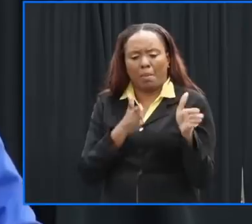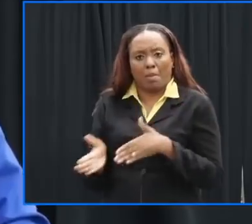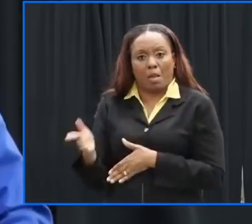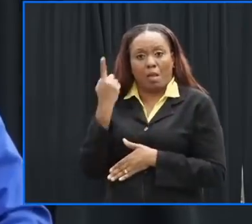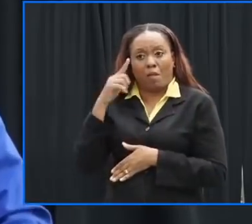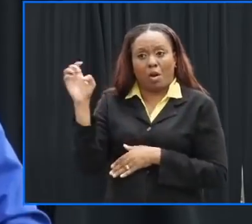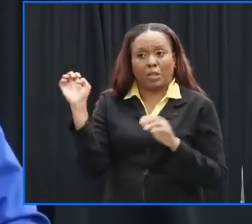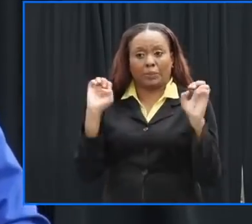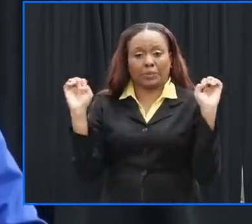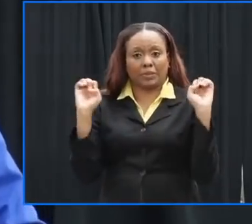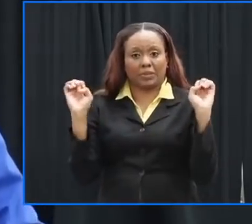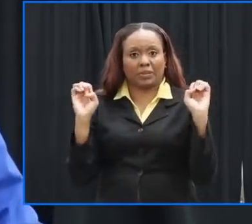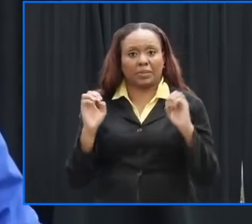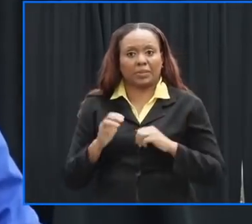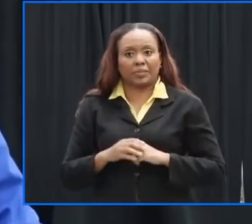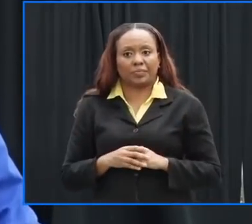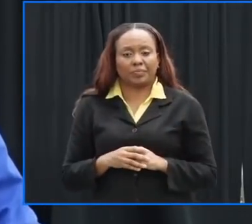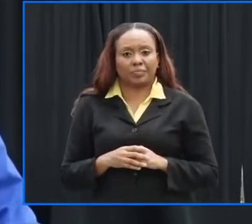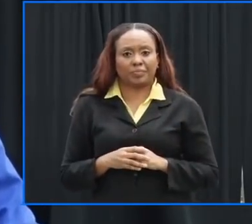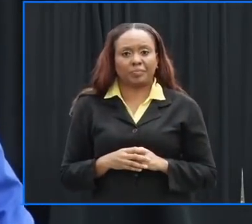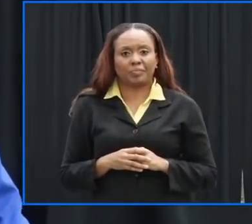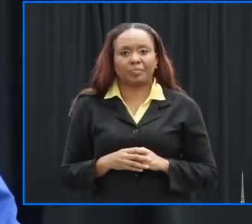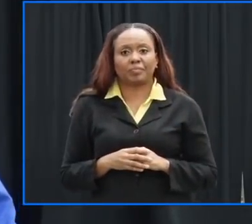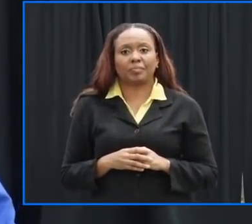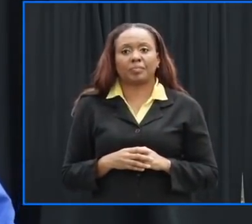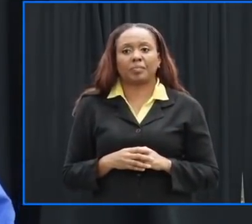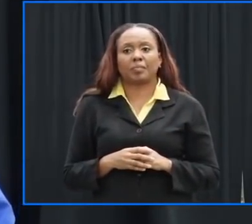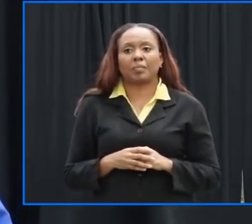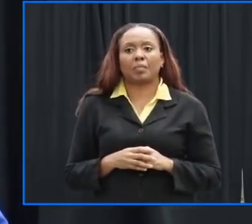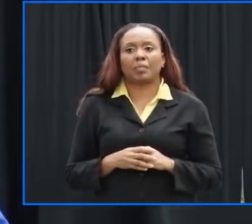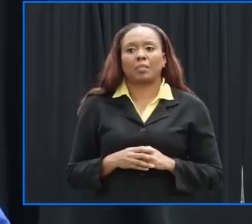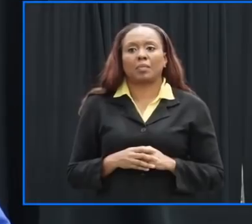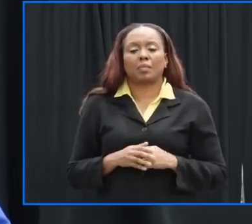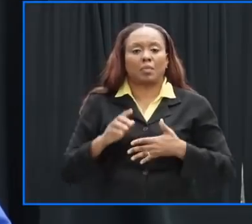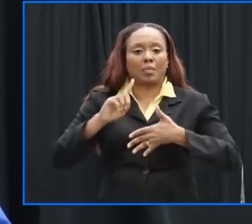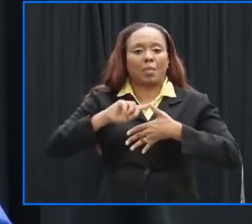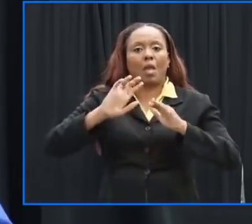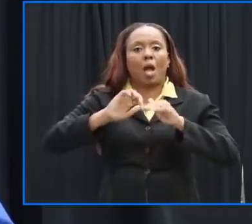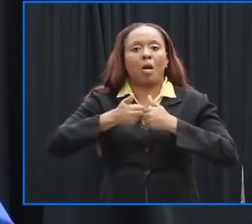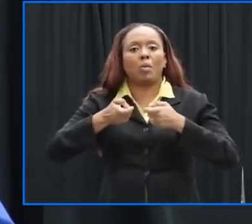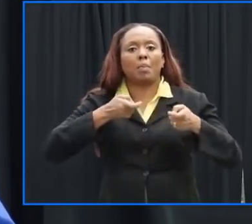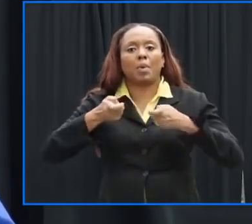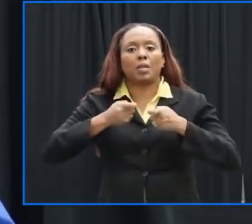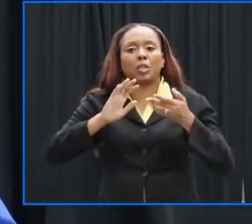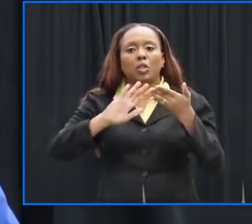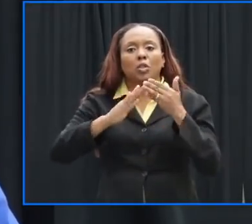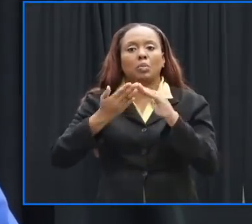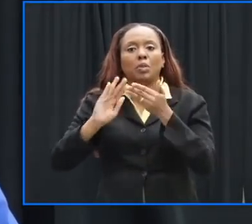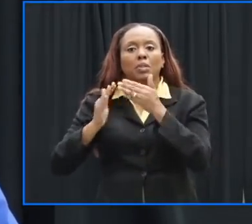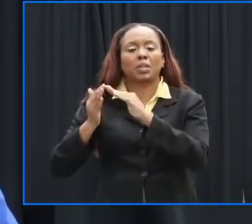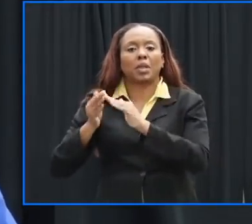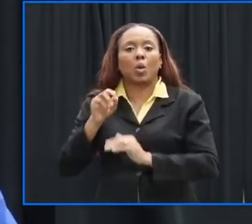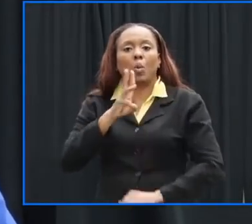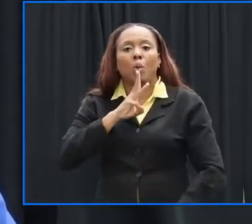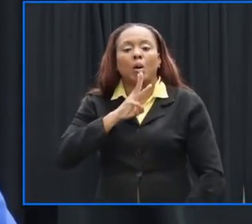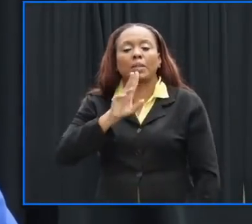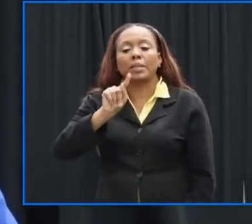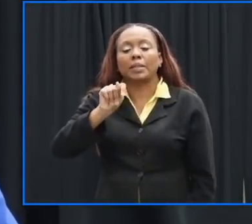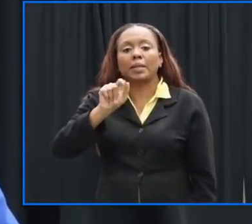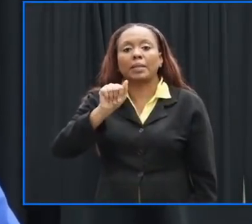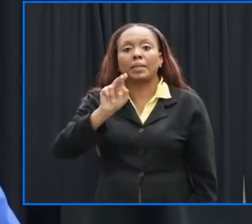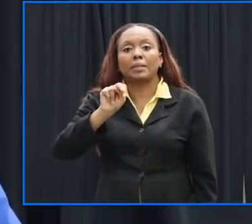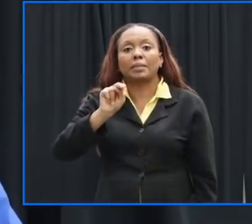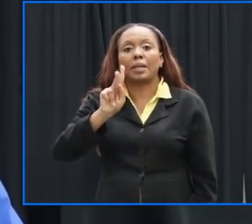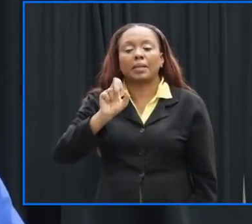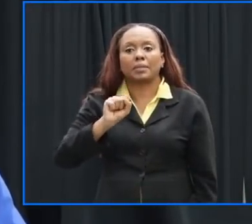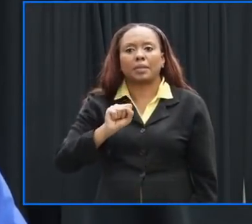the emergencies which would have included the management of its community tanks i just want to caution that as we